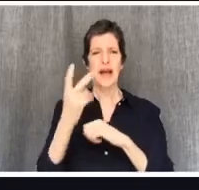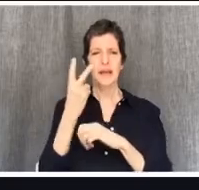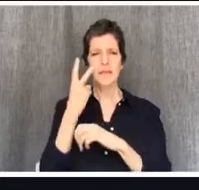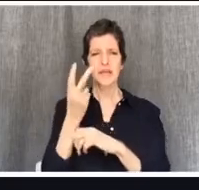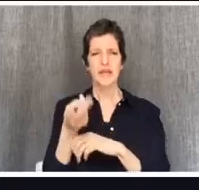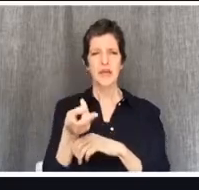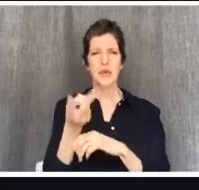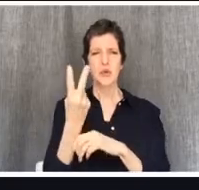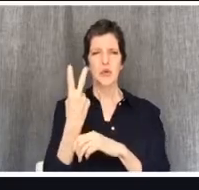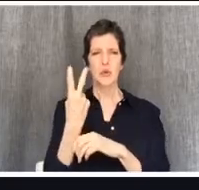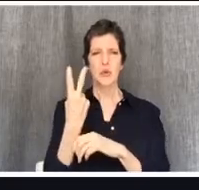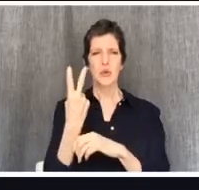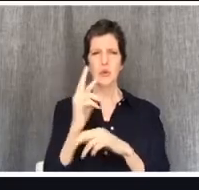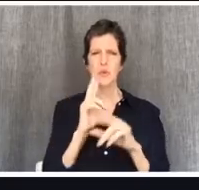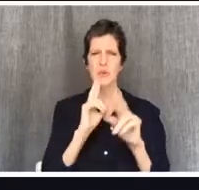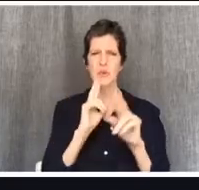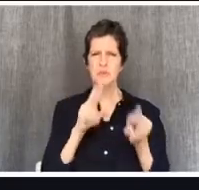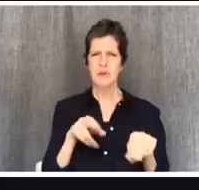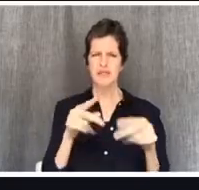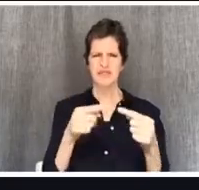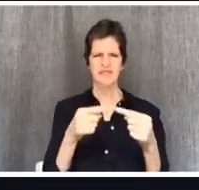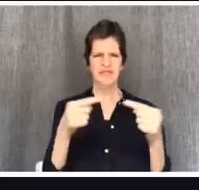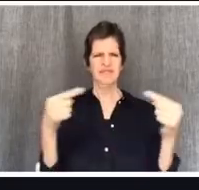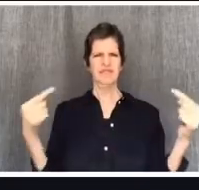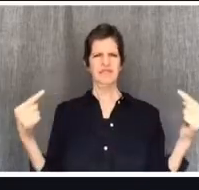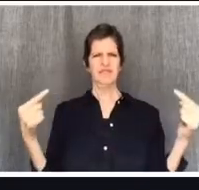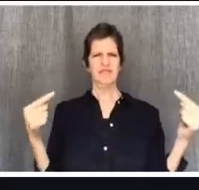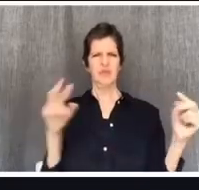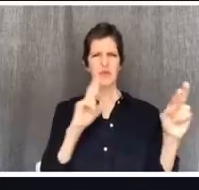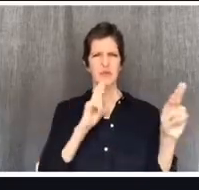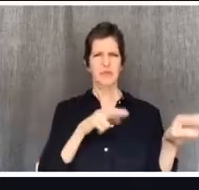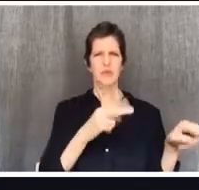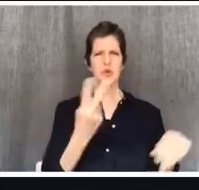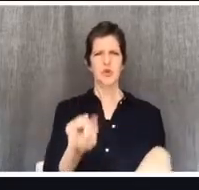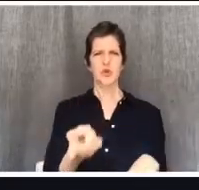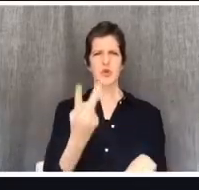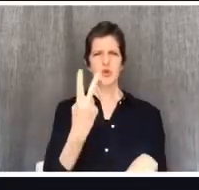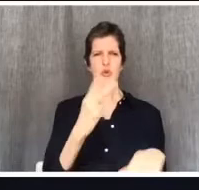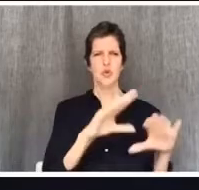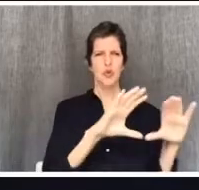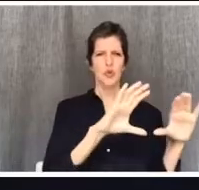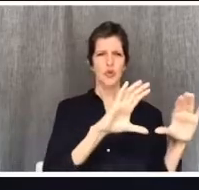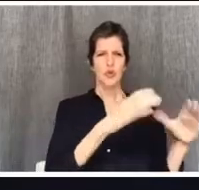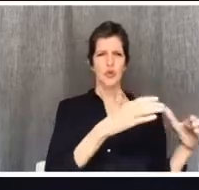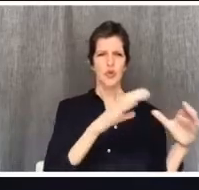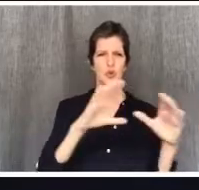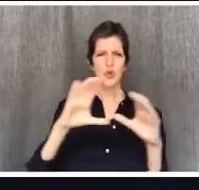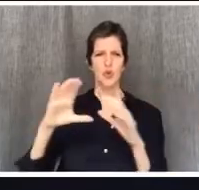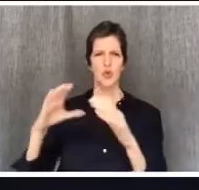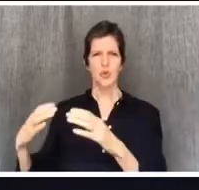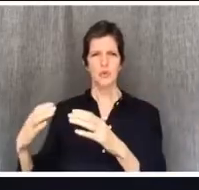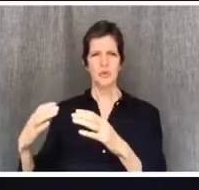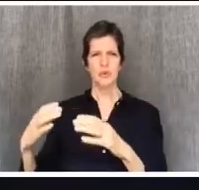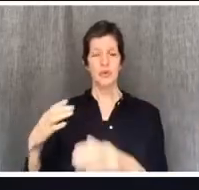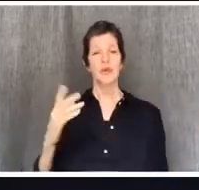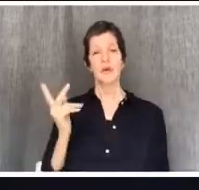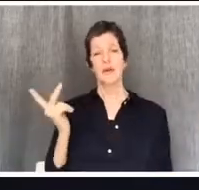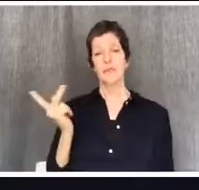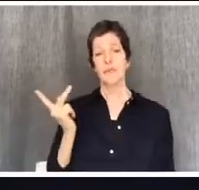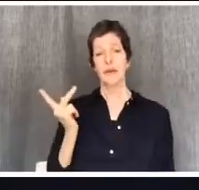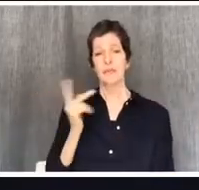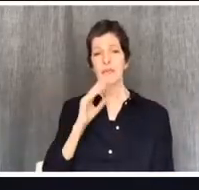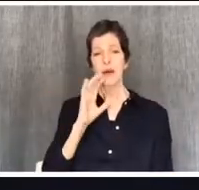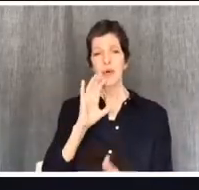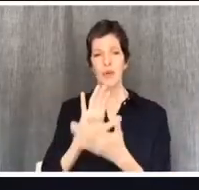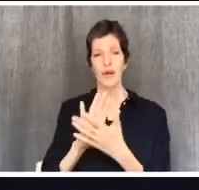address these two extremes. And I want, I want to get there by way of illustration. You may know that my wife and I also had a